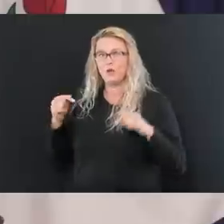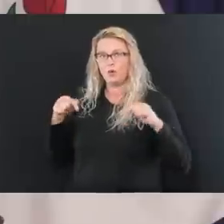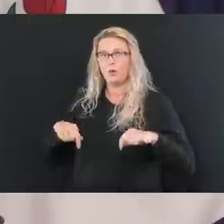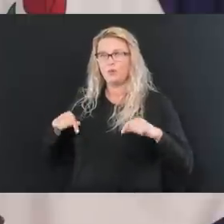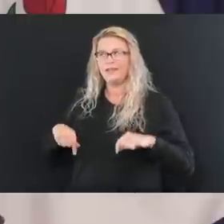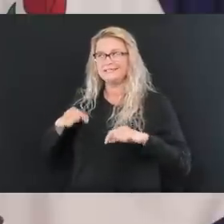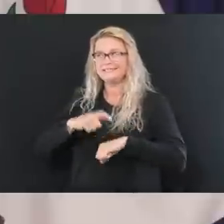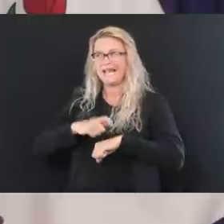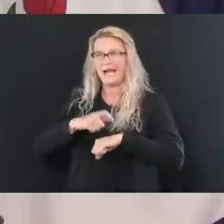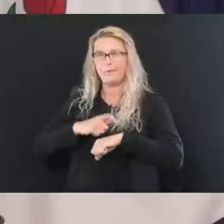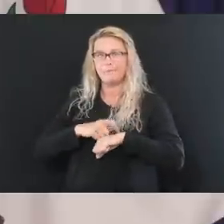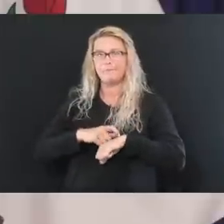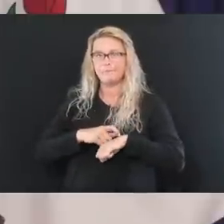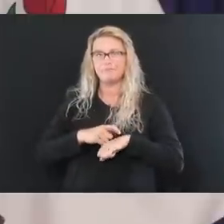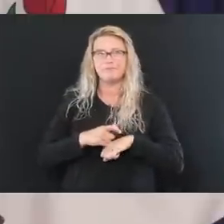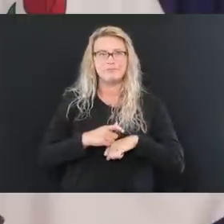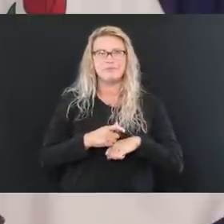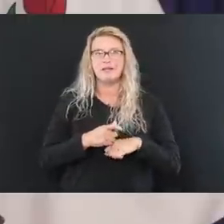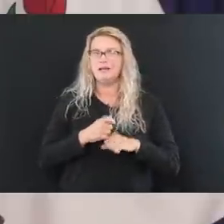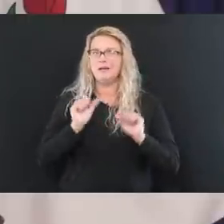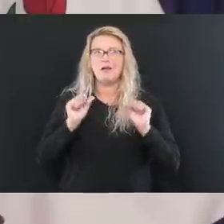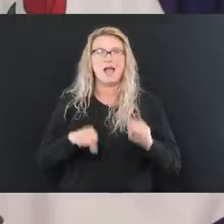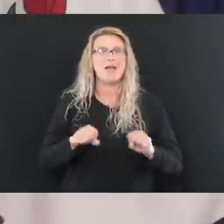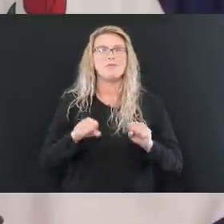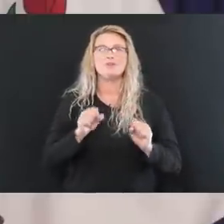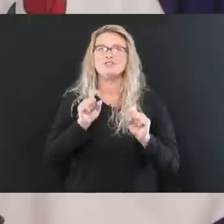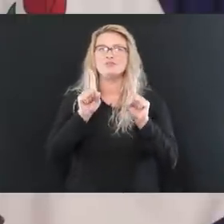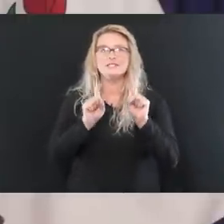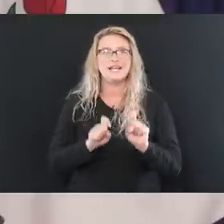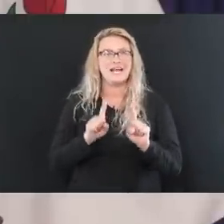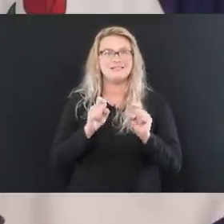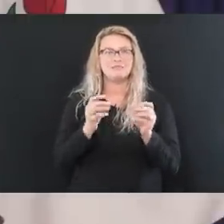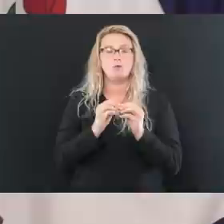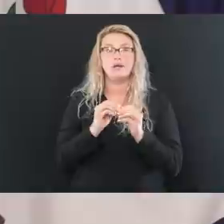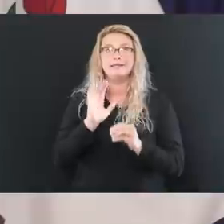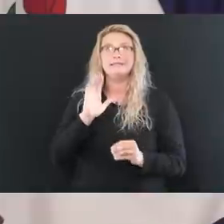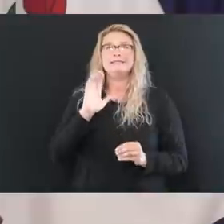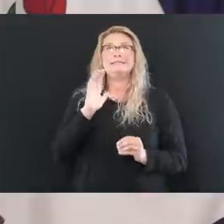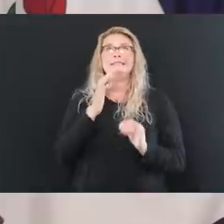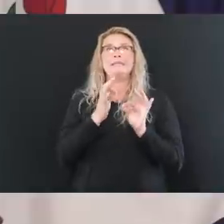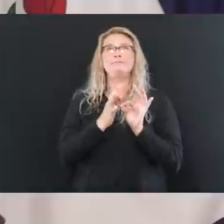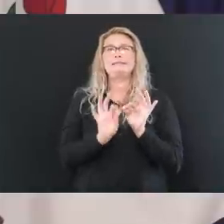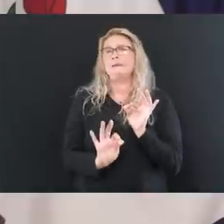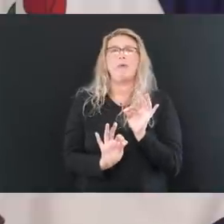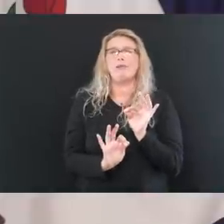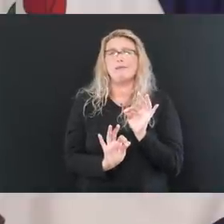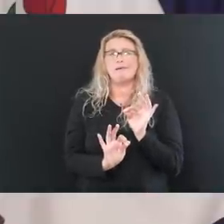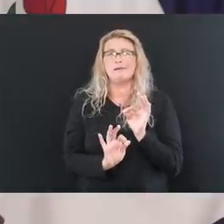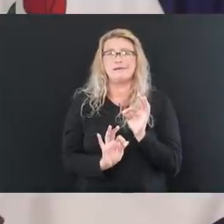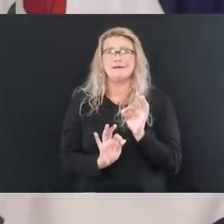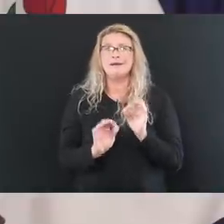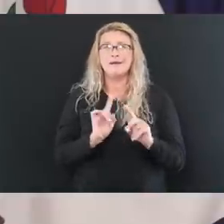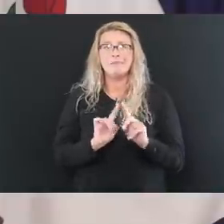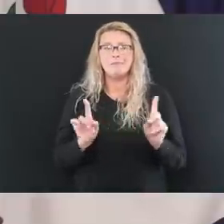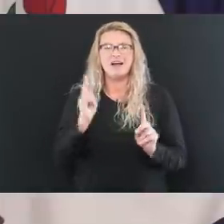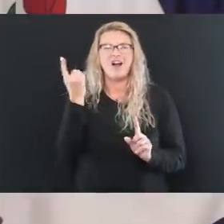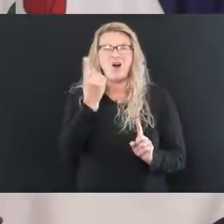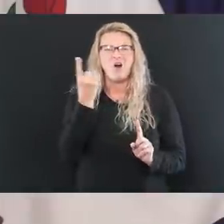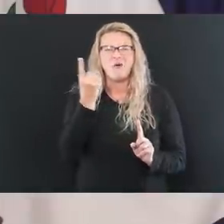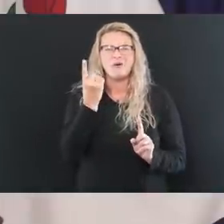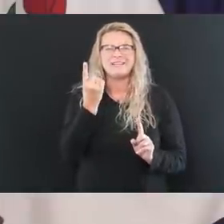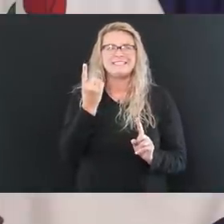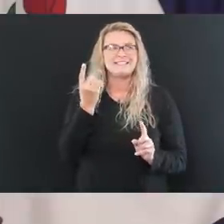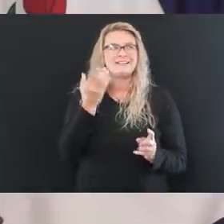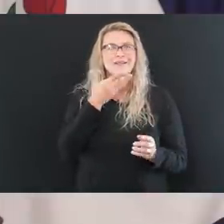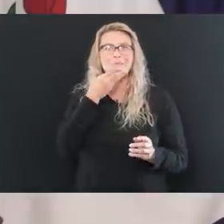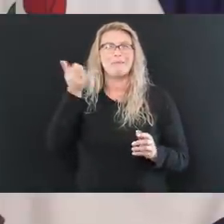on being able to just test more. It seems so simple, but always, always the best ideas are the simplest.